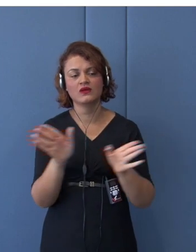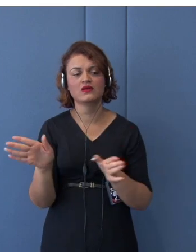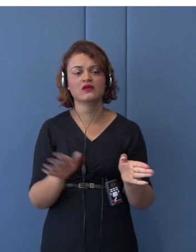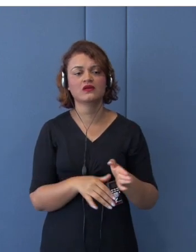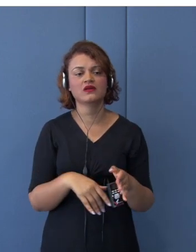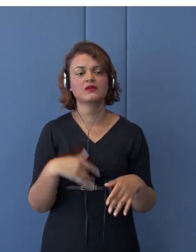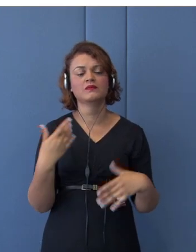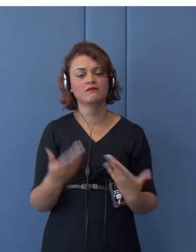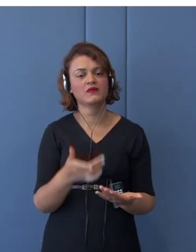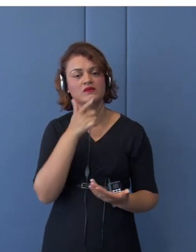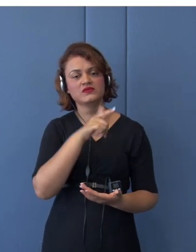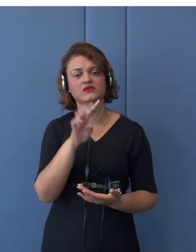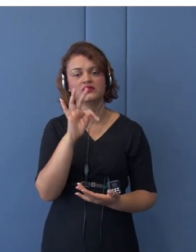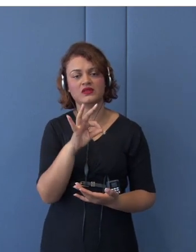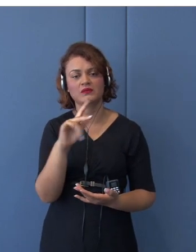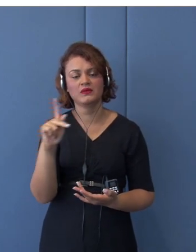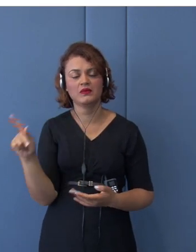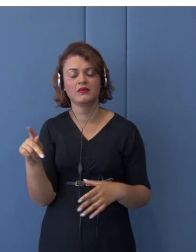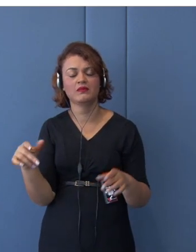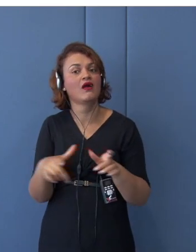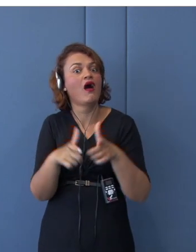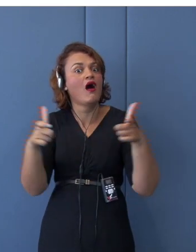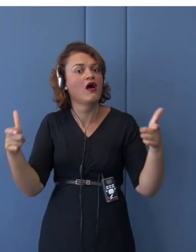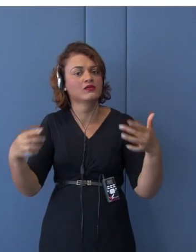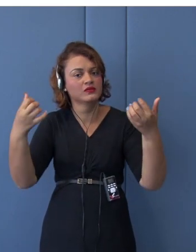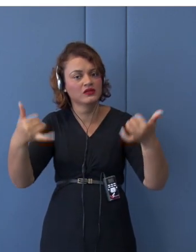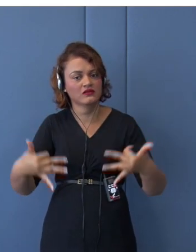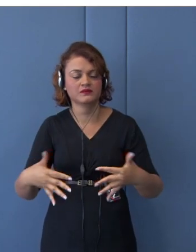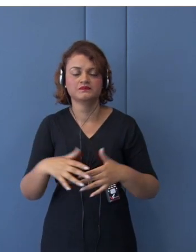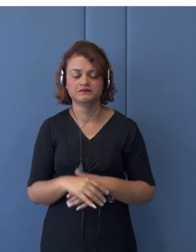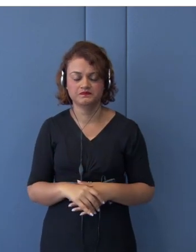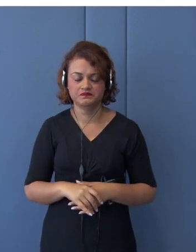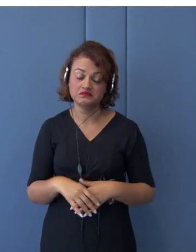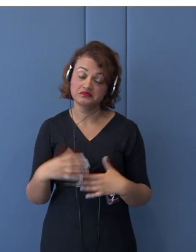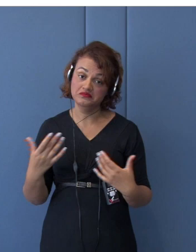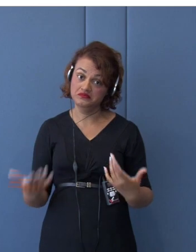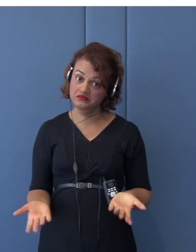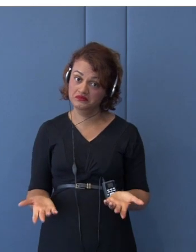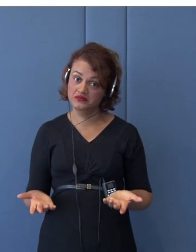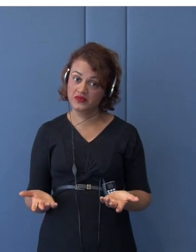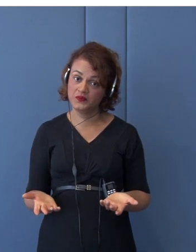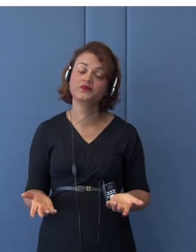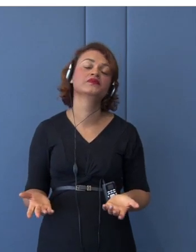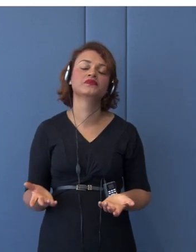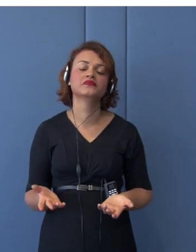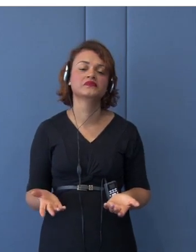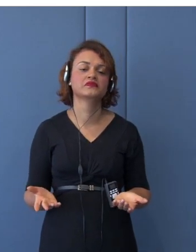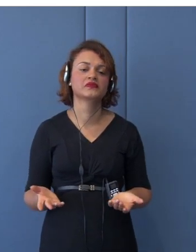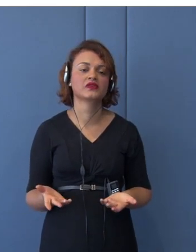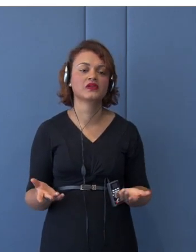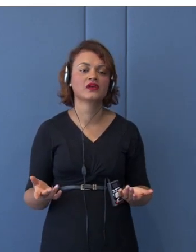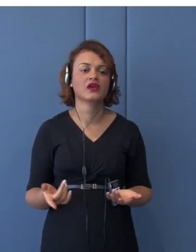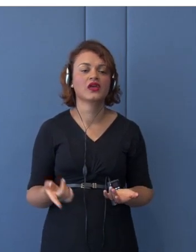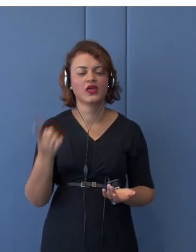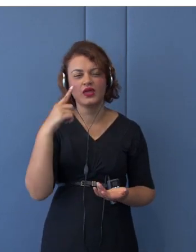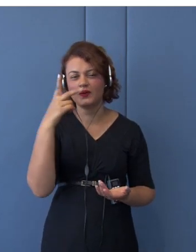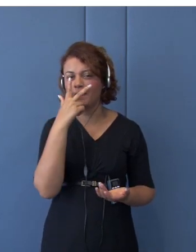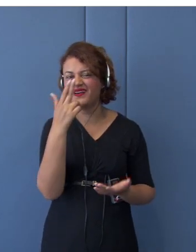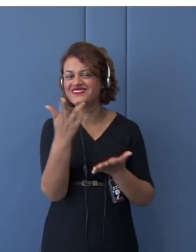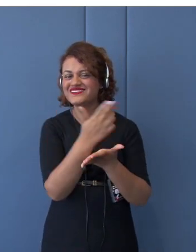RCEP. So, I think we have been designing the FTA EPA in this manner.